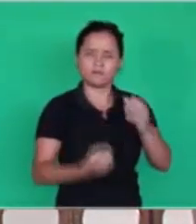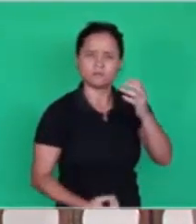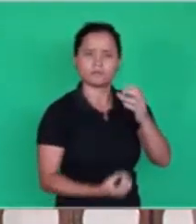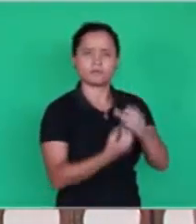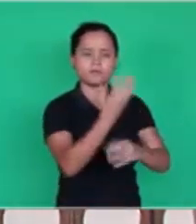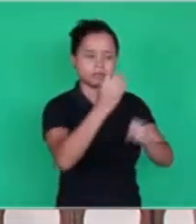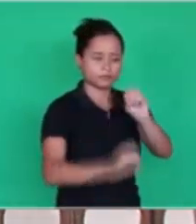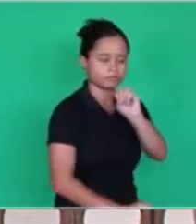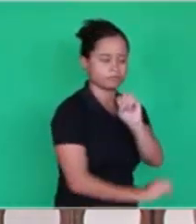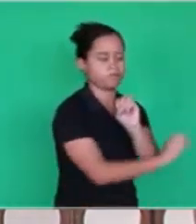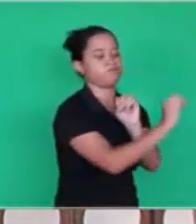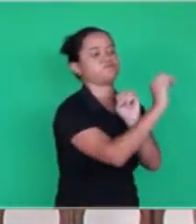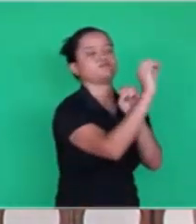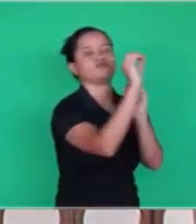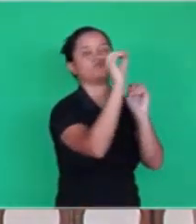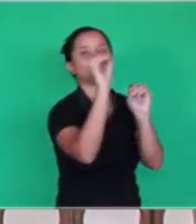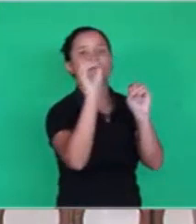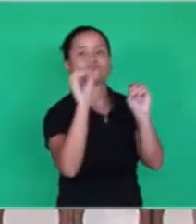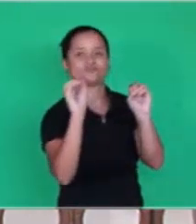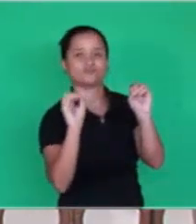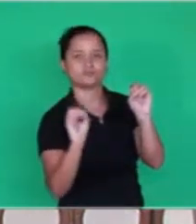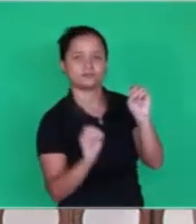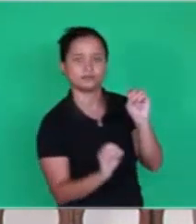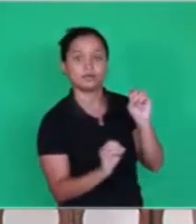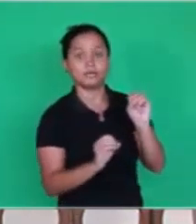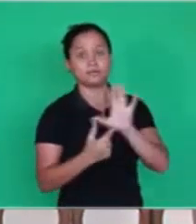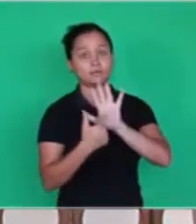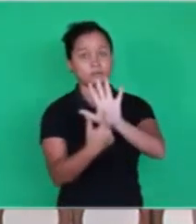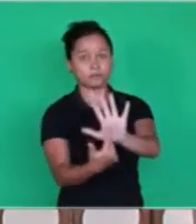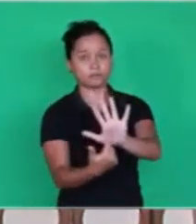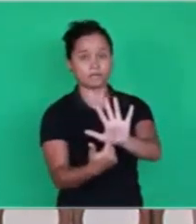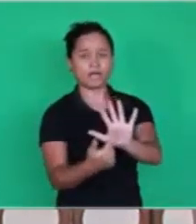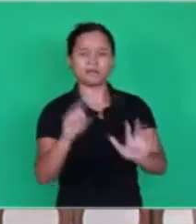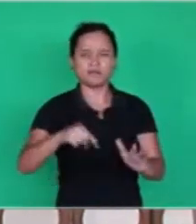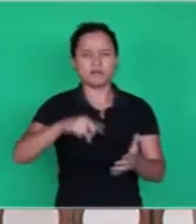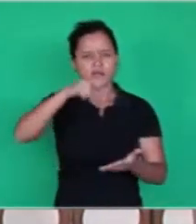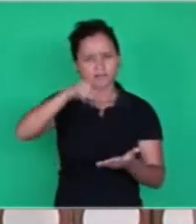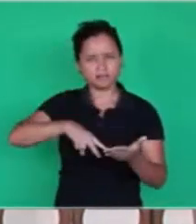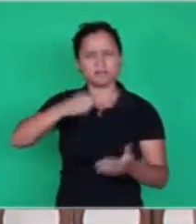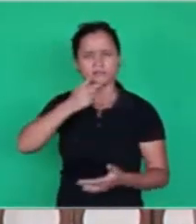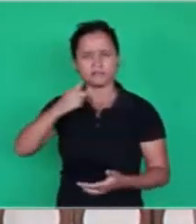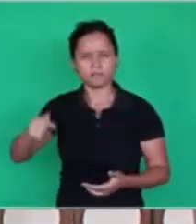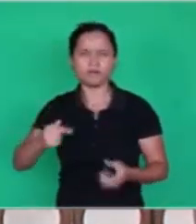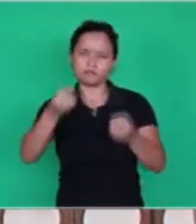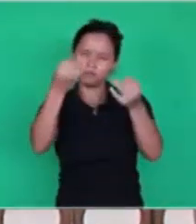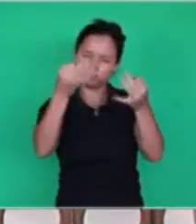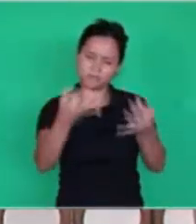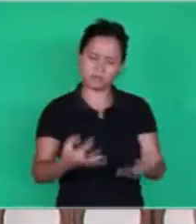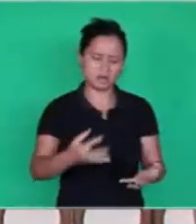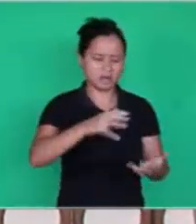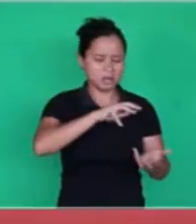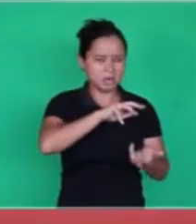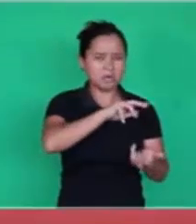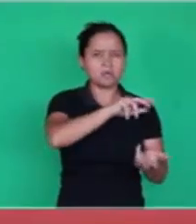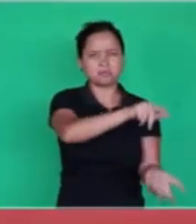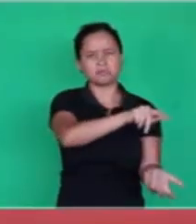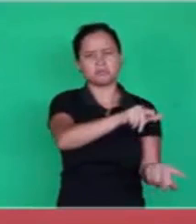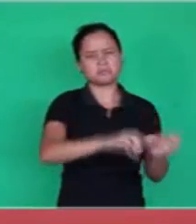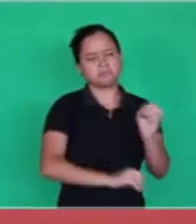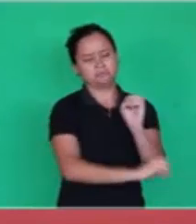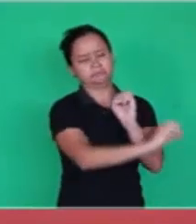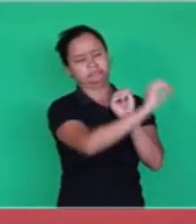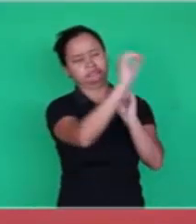about galaxies and new planets and